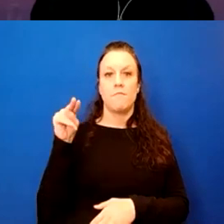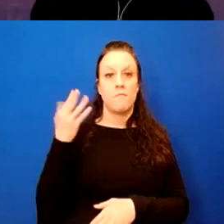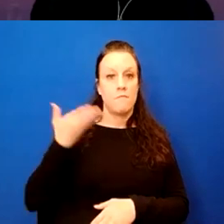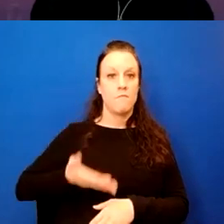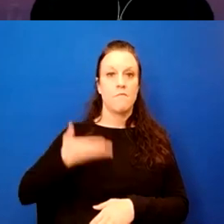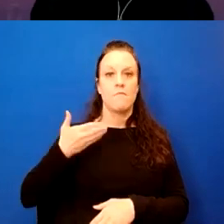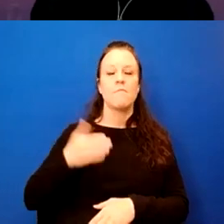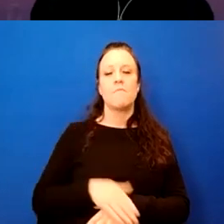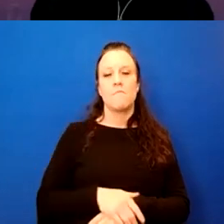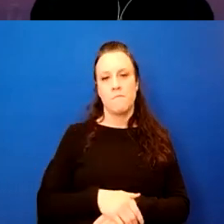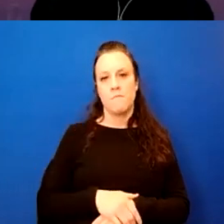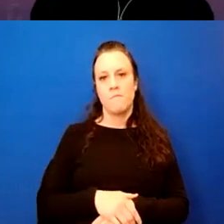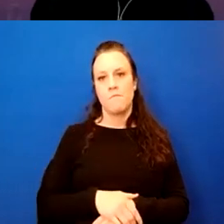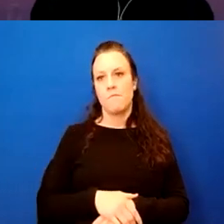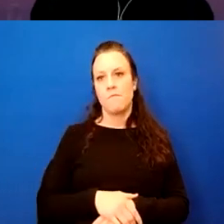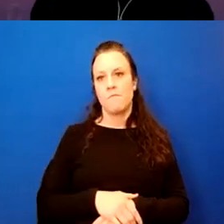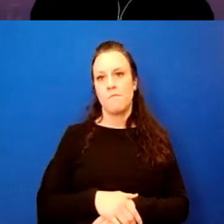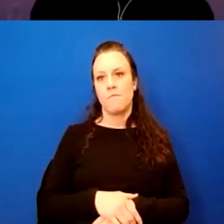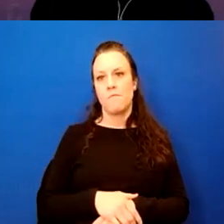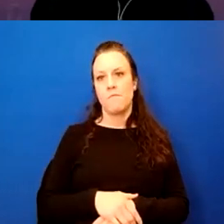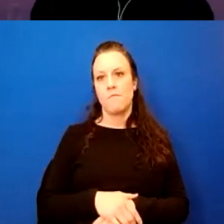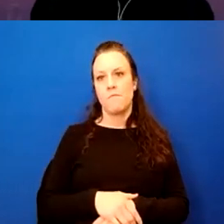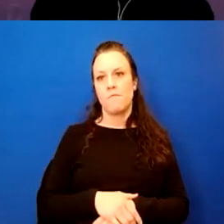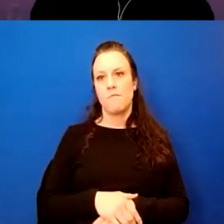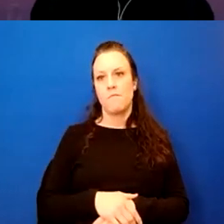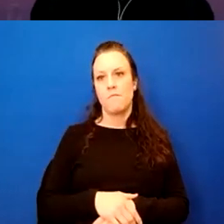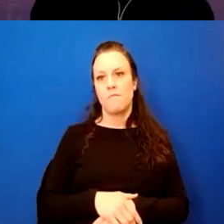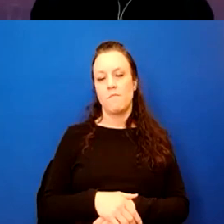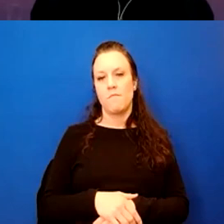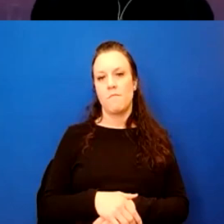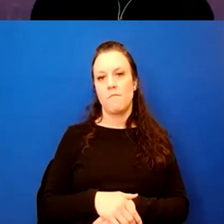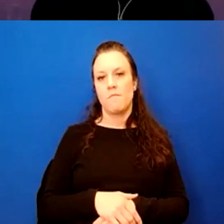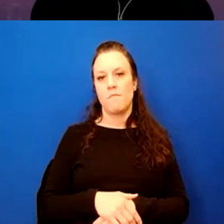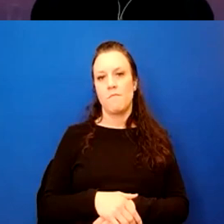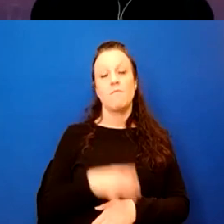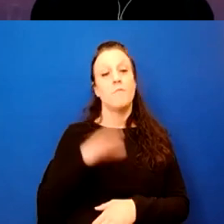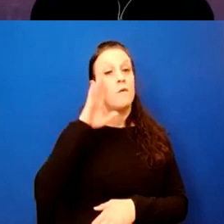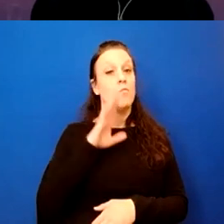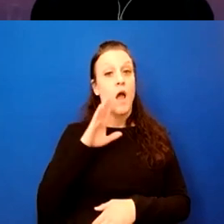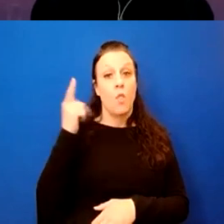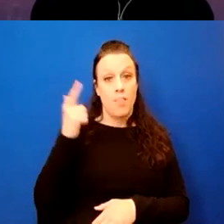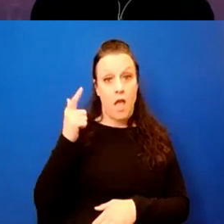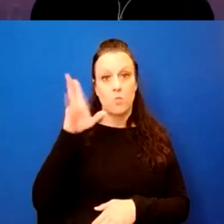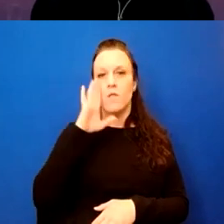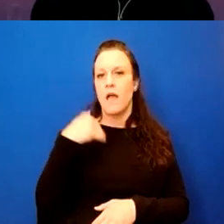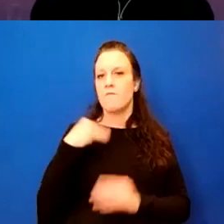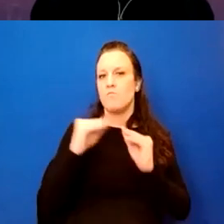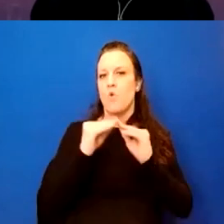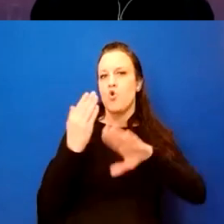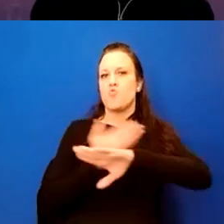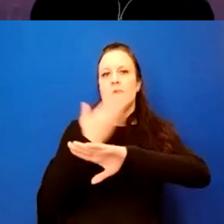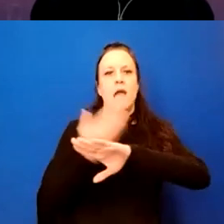Tony, can take this if you want. Sure. Okay. So, uh, the brown line will have more rehab